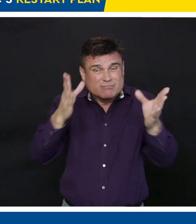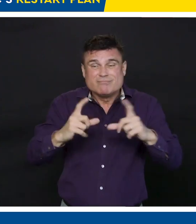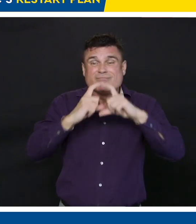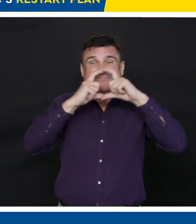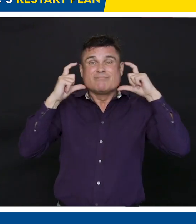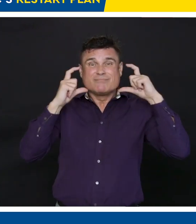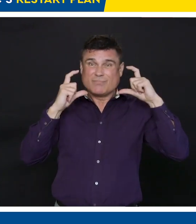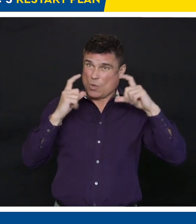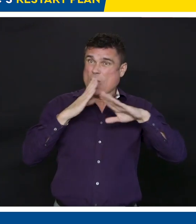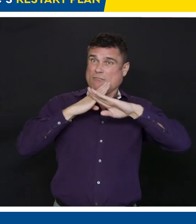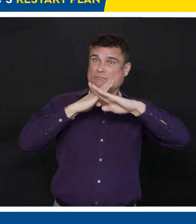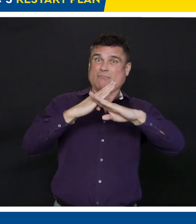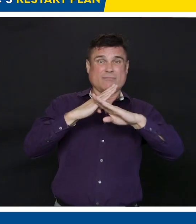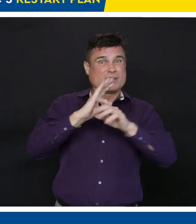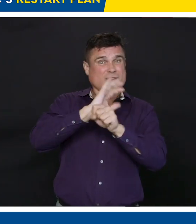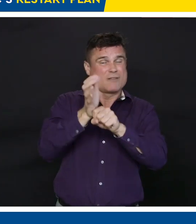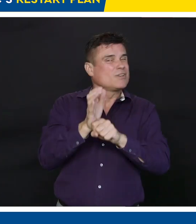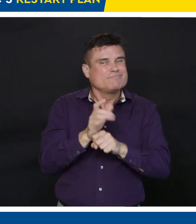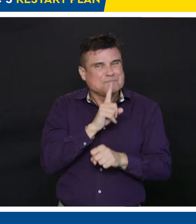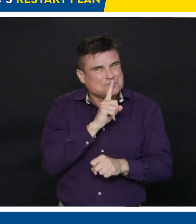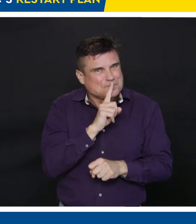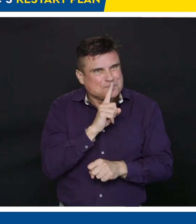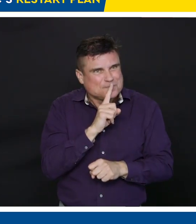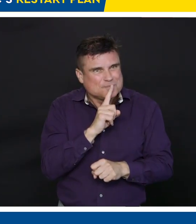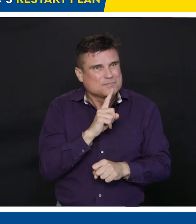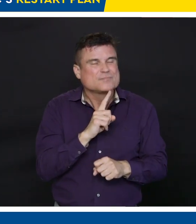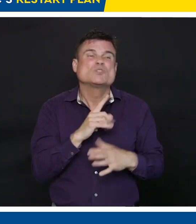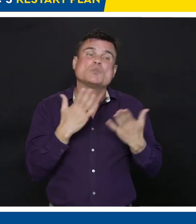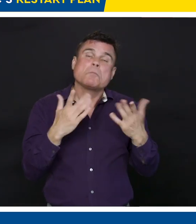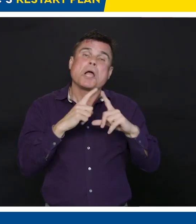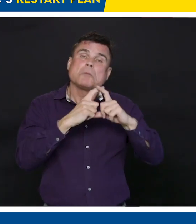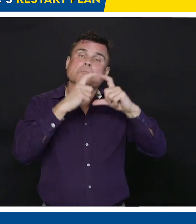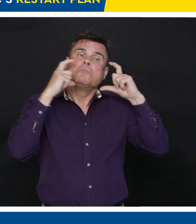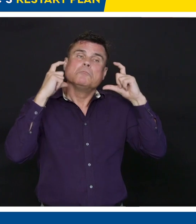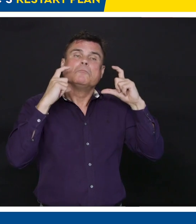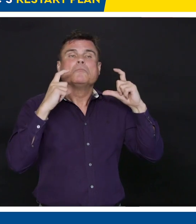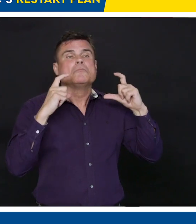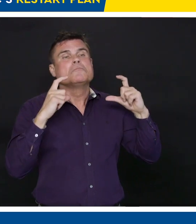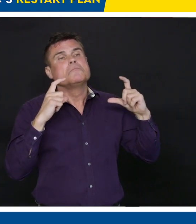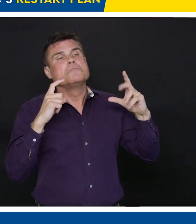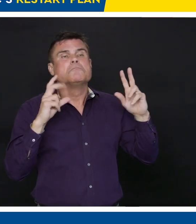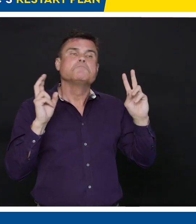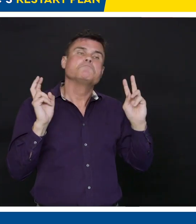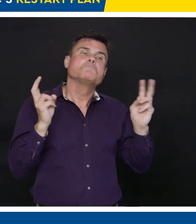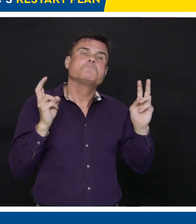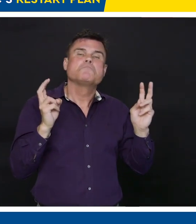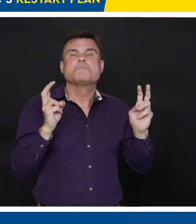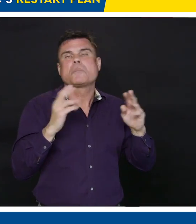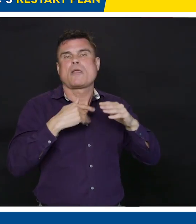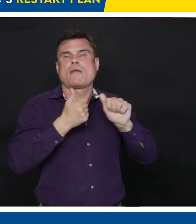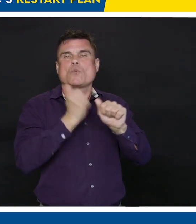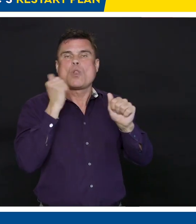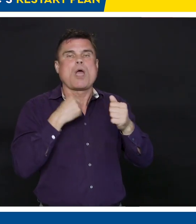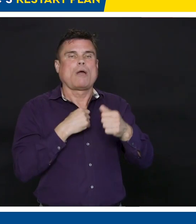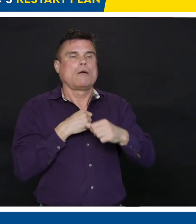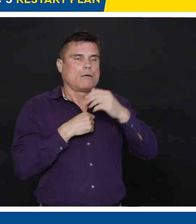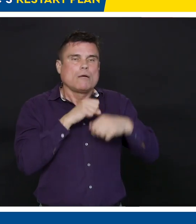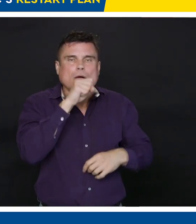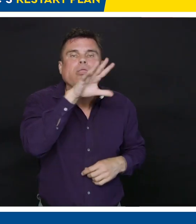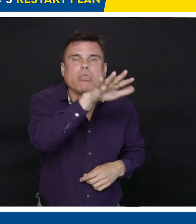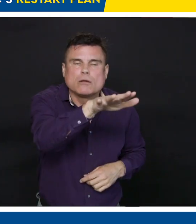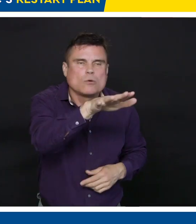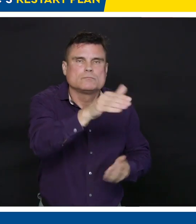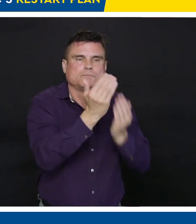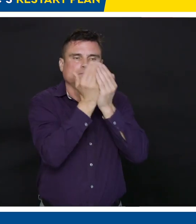looking at all of those issues, but again, it's about common sense. You can't have 50 people jammed into a small space, but you could